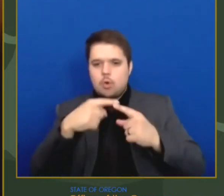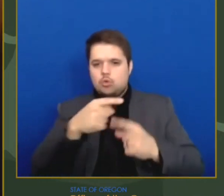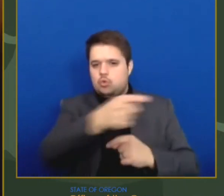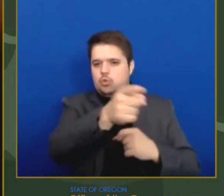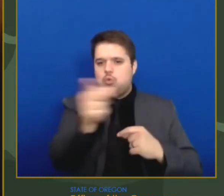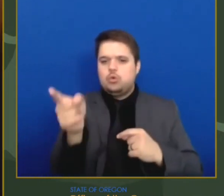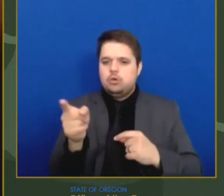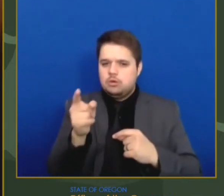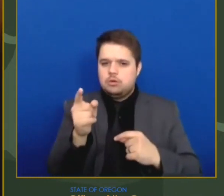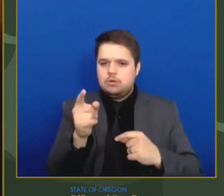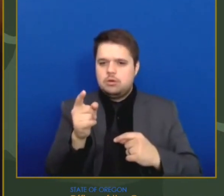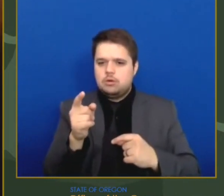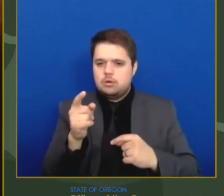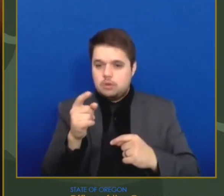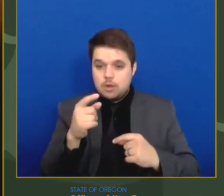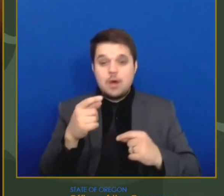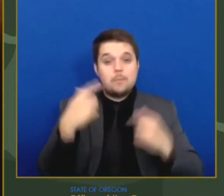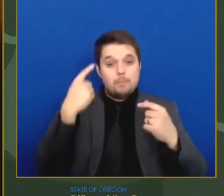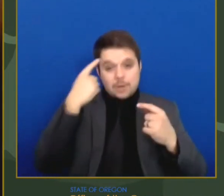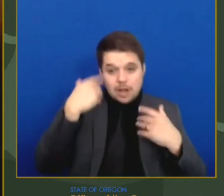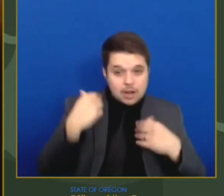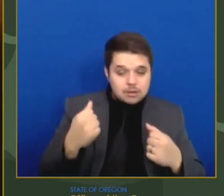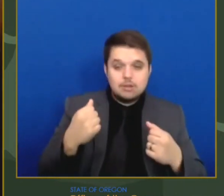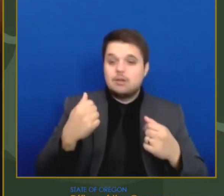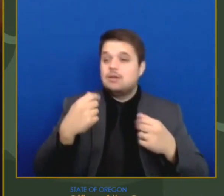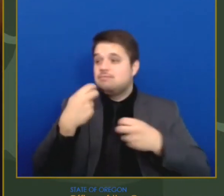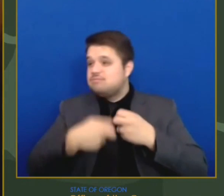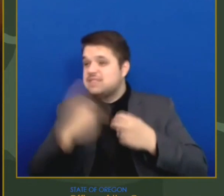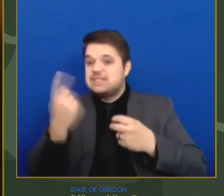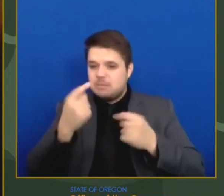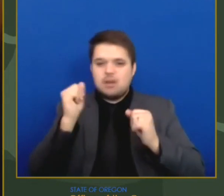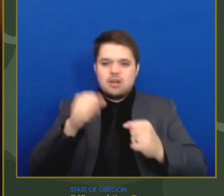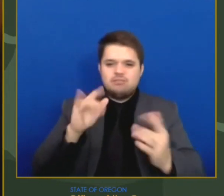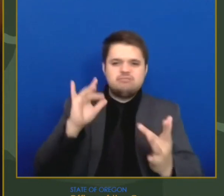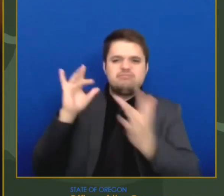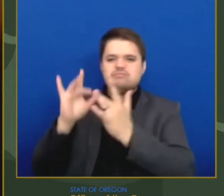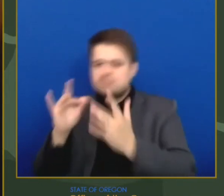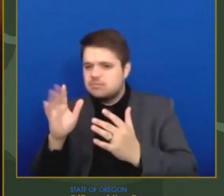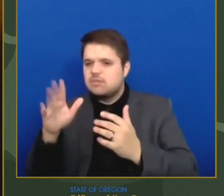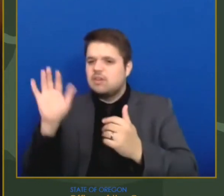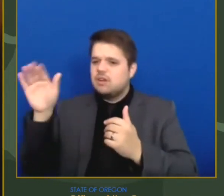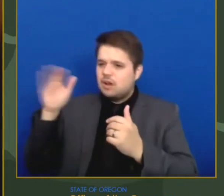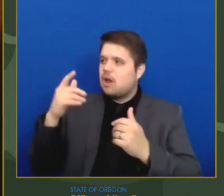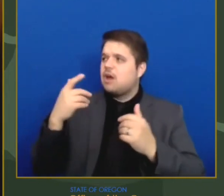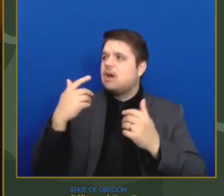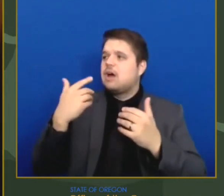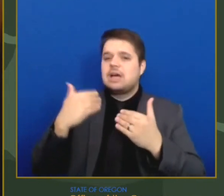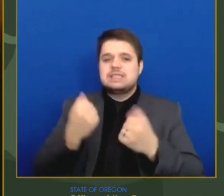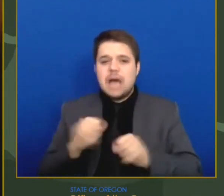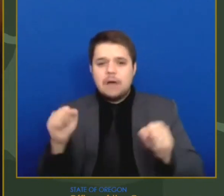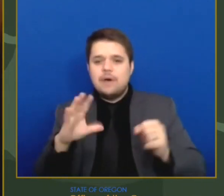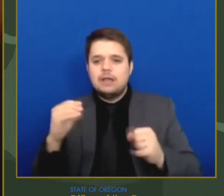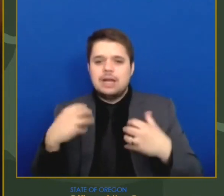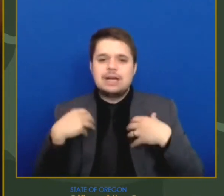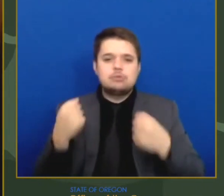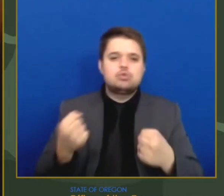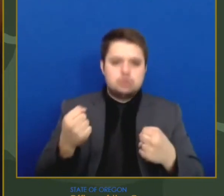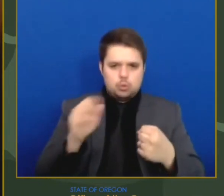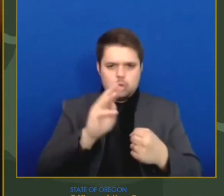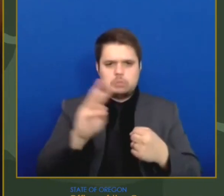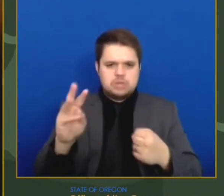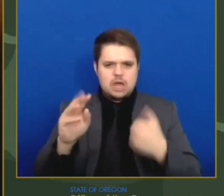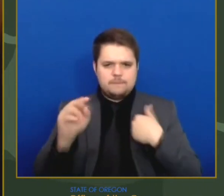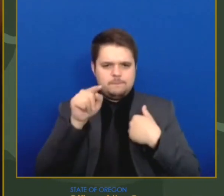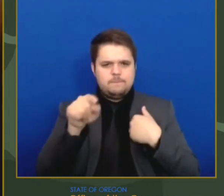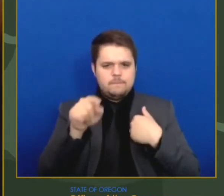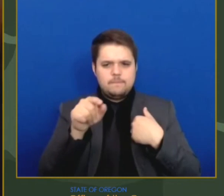The Safe and Strong website is designed to support people who are facing challenges related to COVID-19 or other life stressors. Go